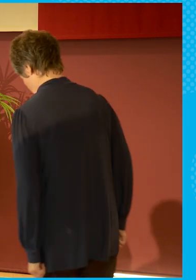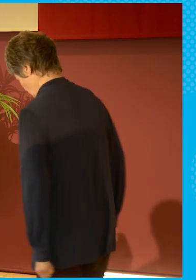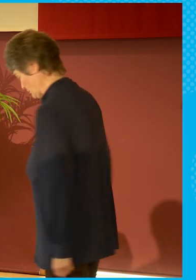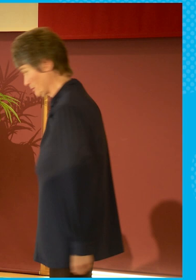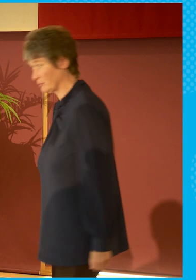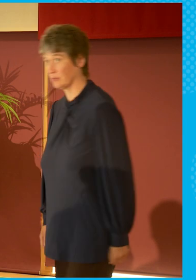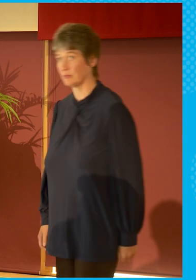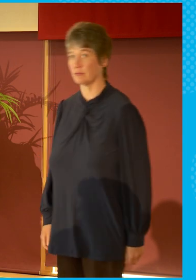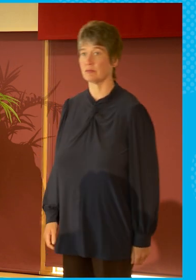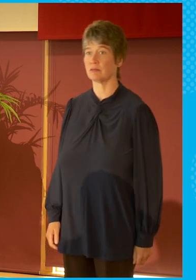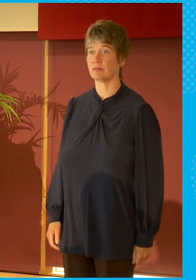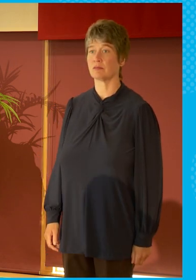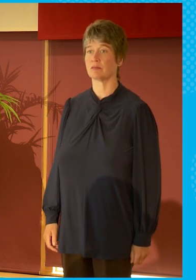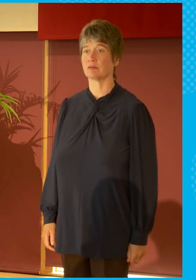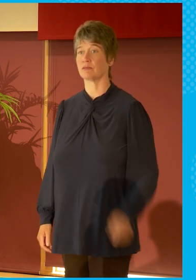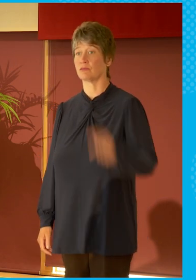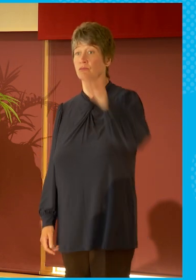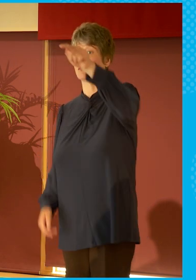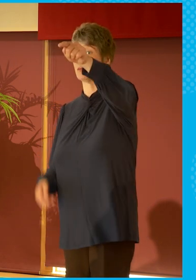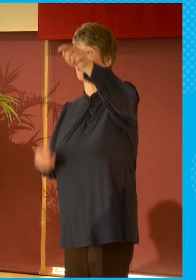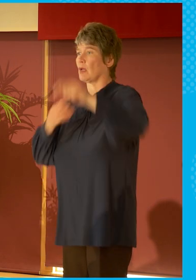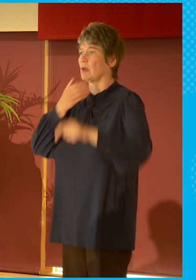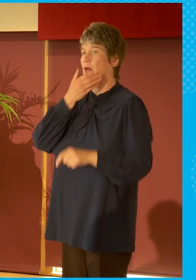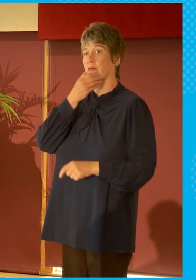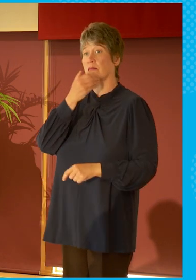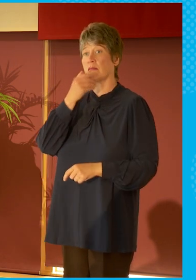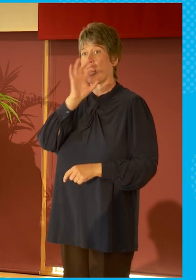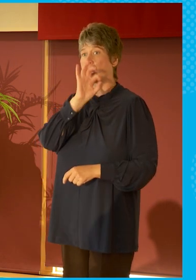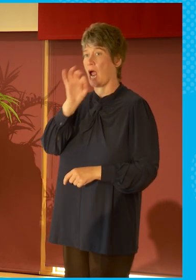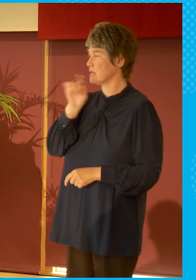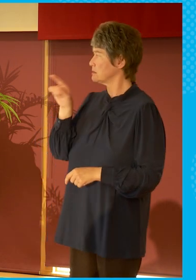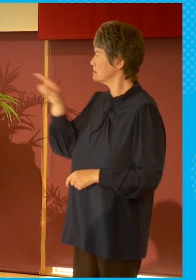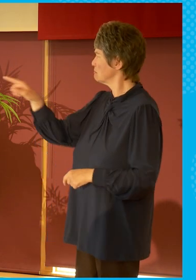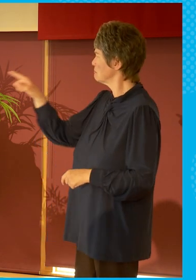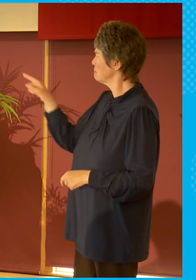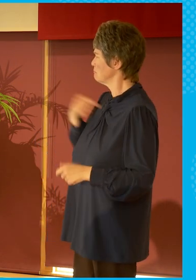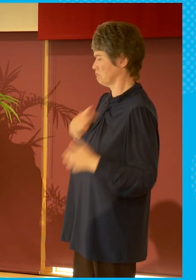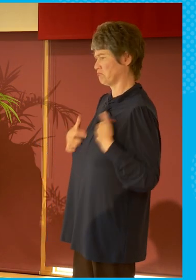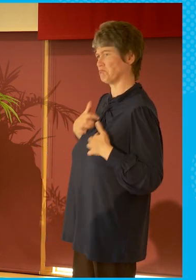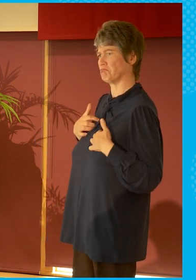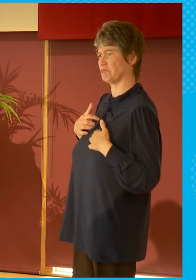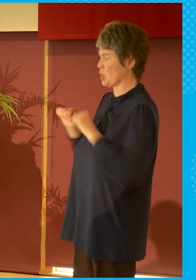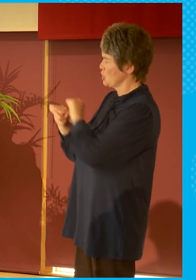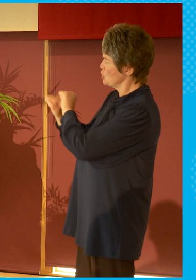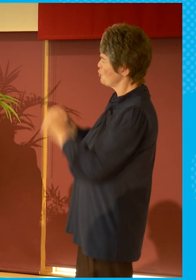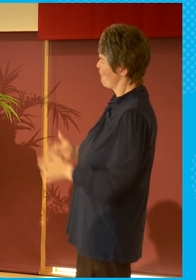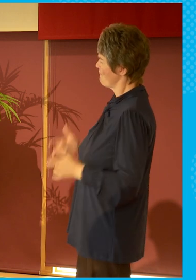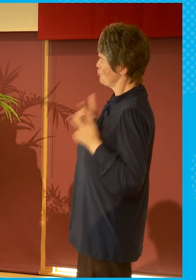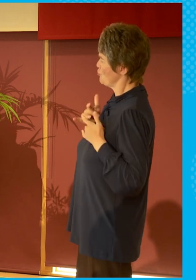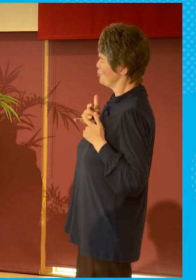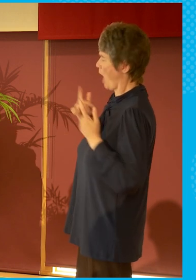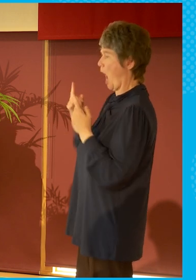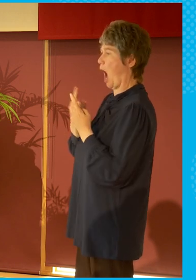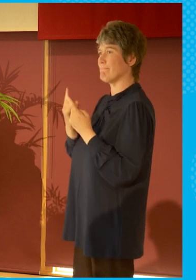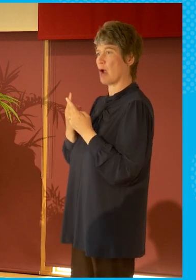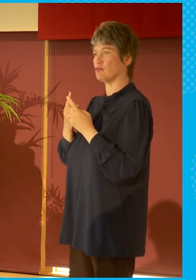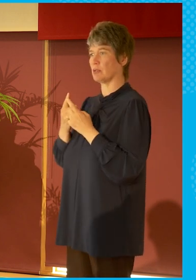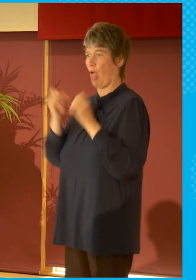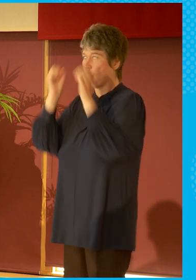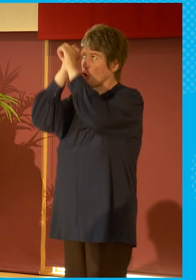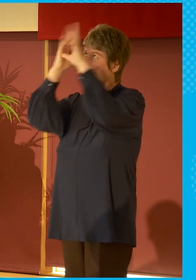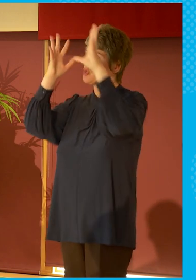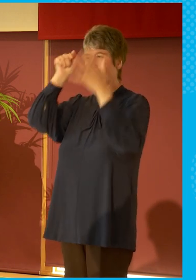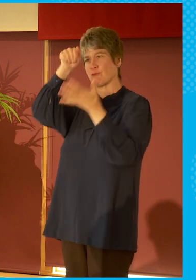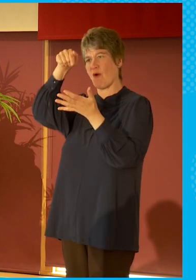I'd be interested in the panellists' views on what I perceive as the decline of trust in mainstream news, particularly.